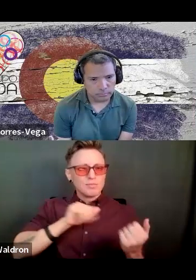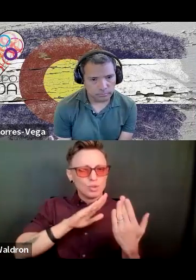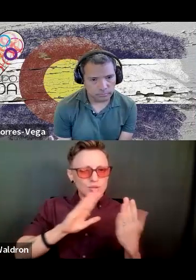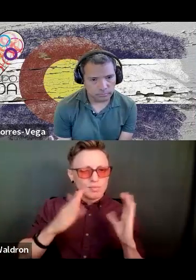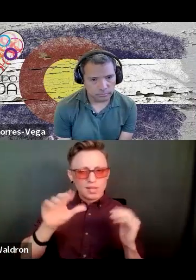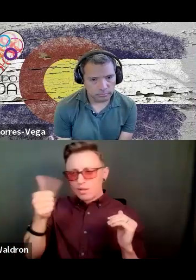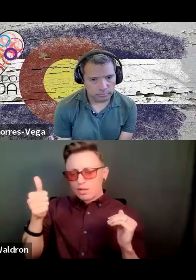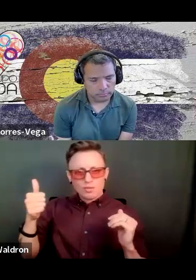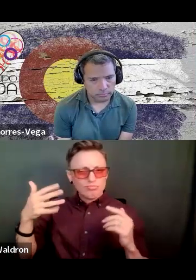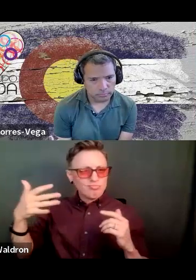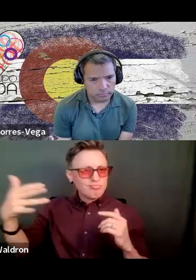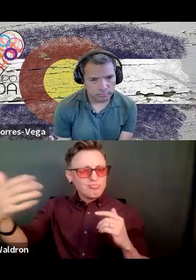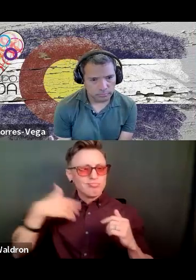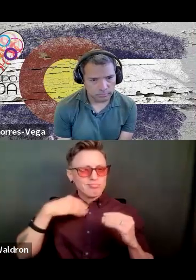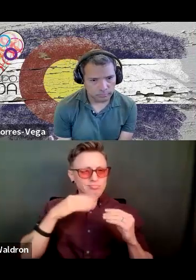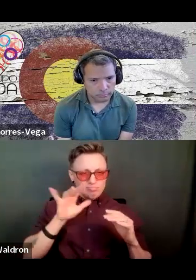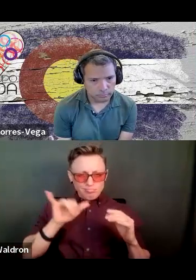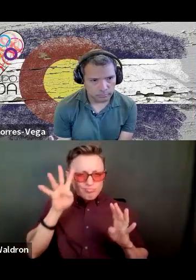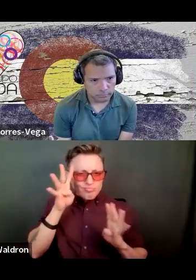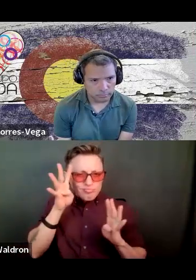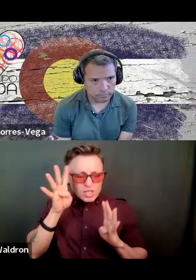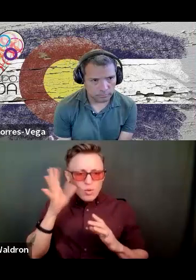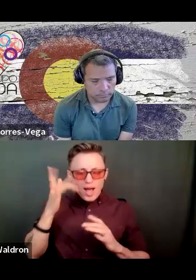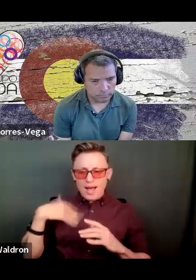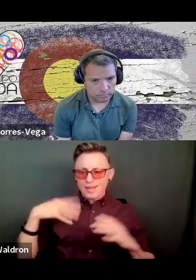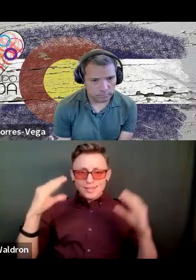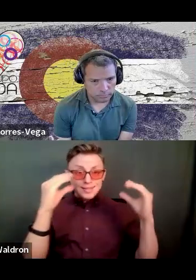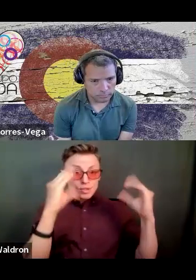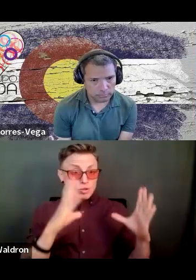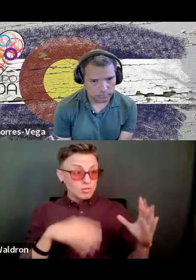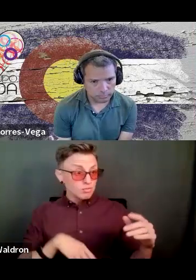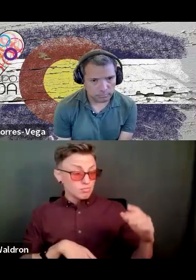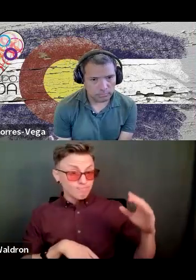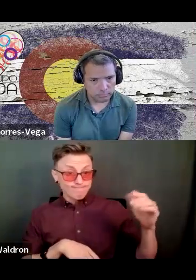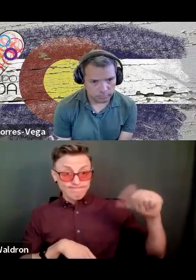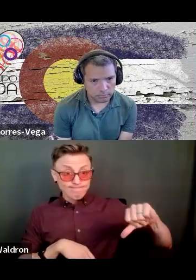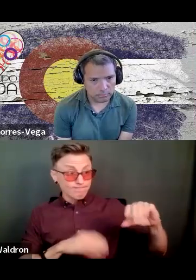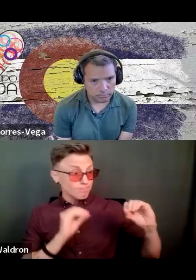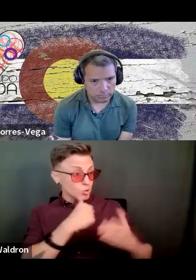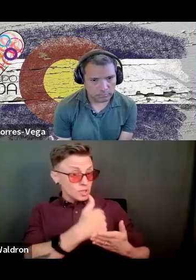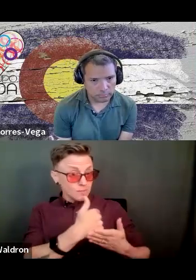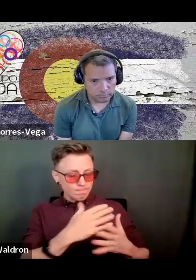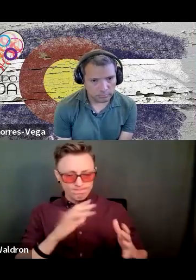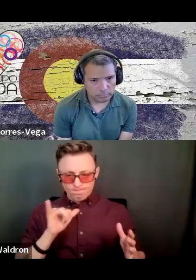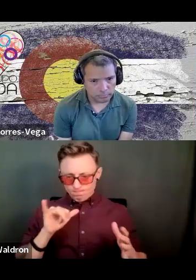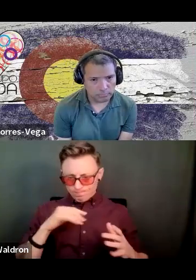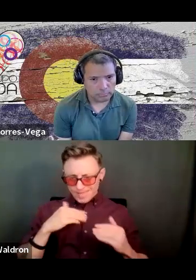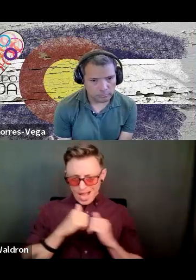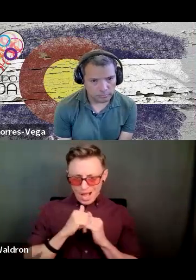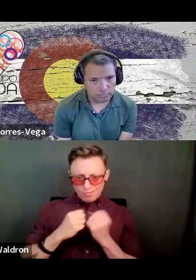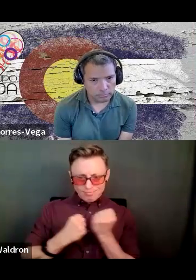I had to be creative because the teachers and nobody were helping me. had to learn how to advocate for myself